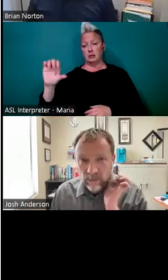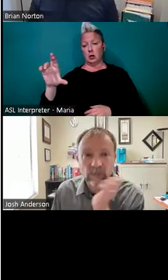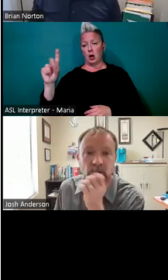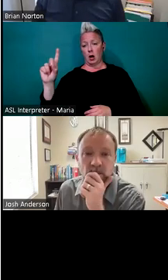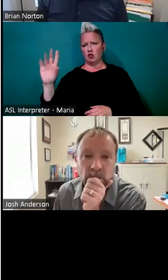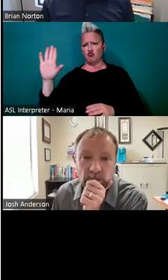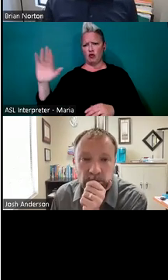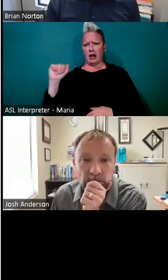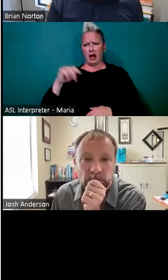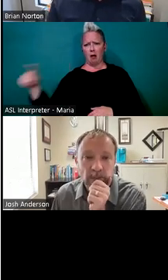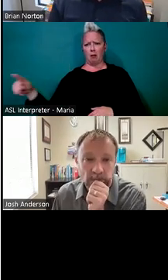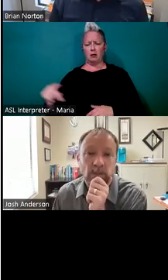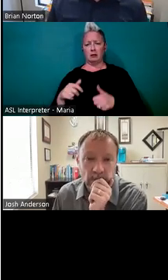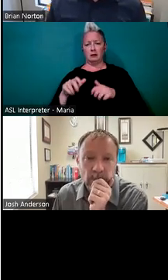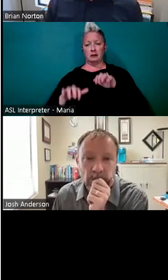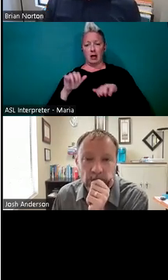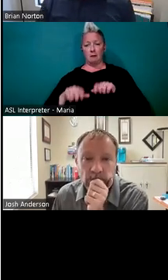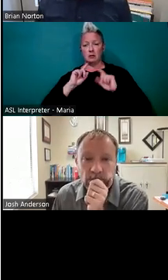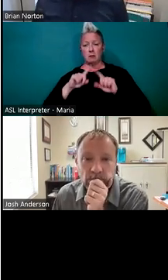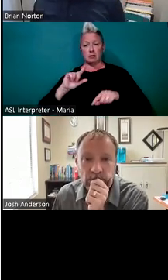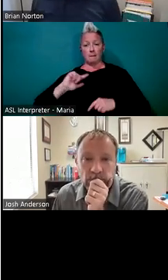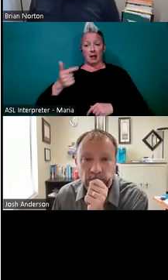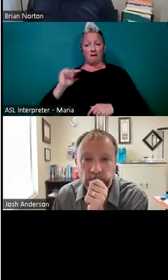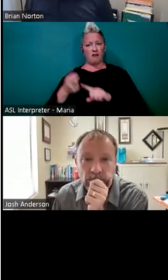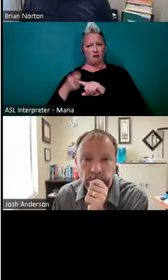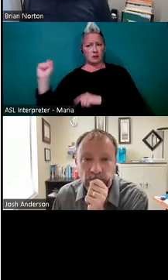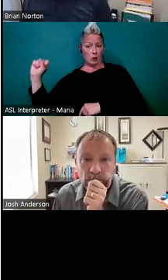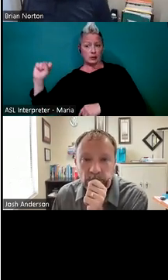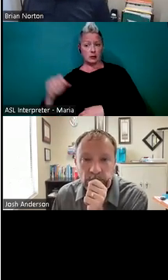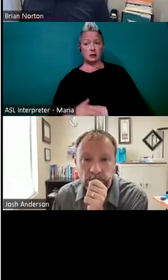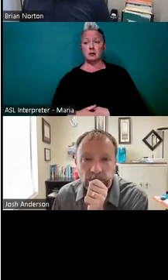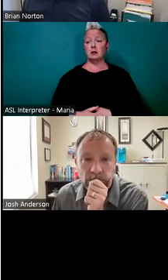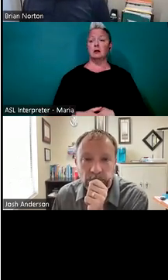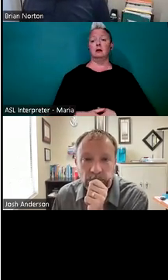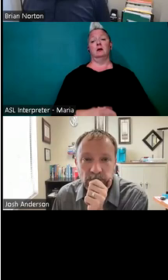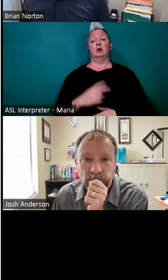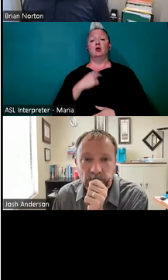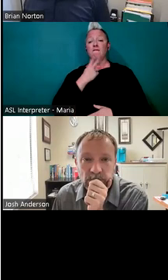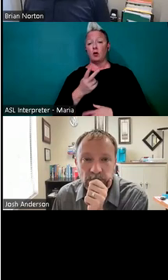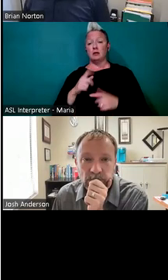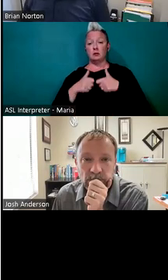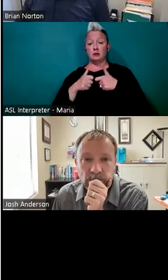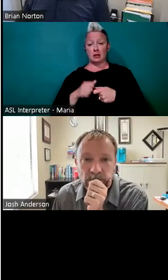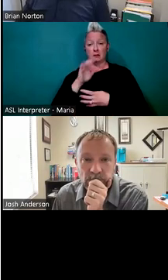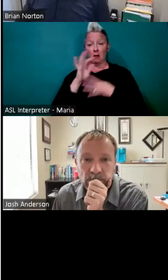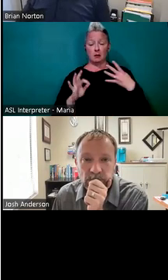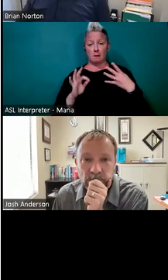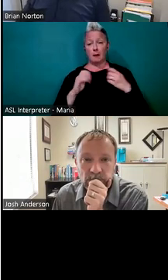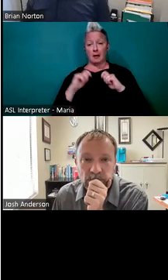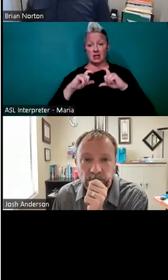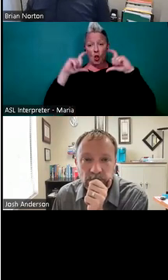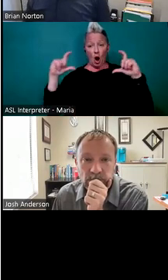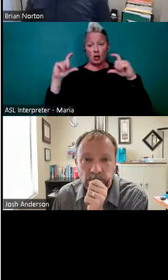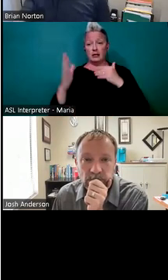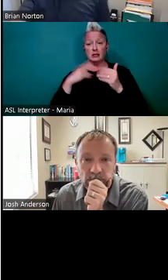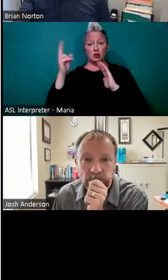allows you to be able to type responses back and forth to each other or use your voice to text, um, option on the, but it makes it very large. It's easy to